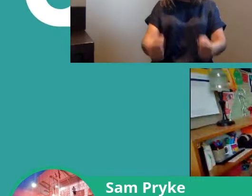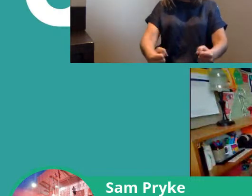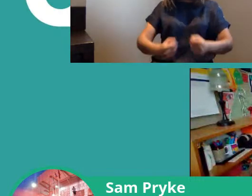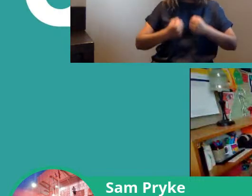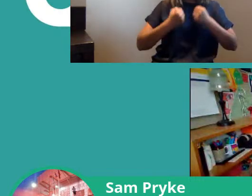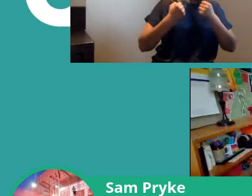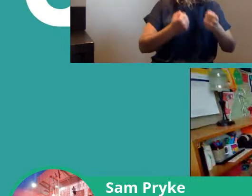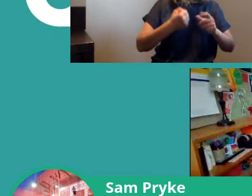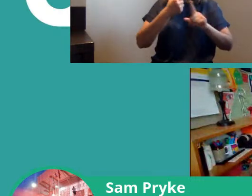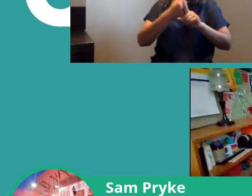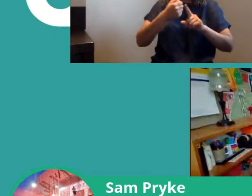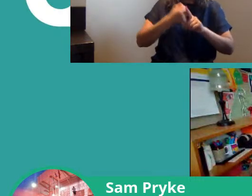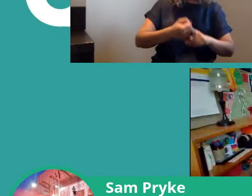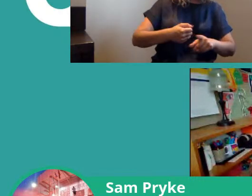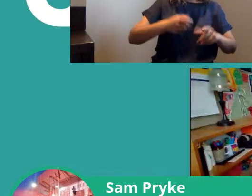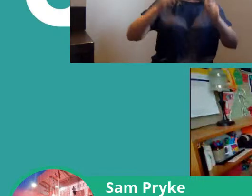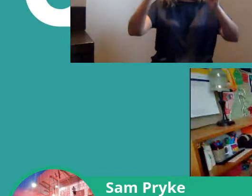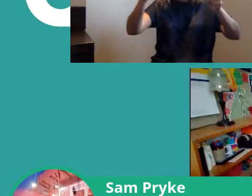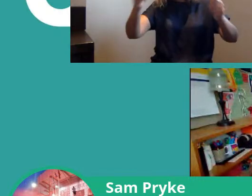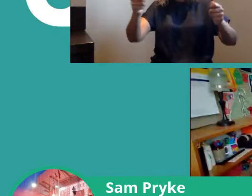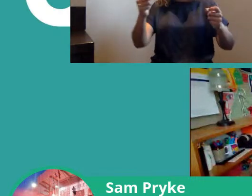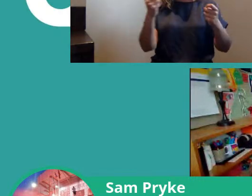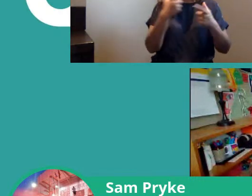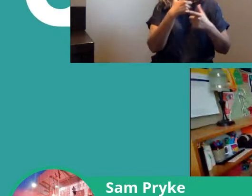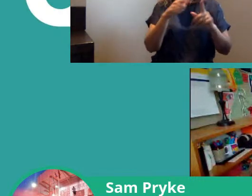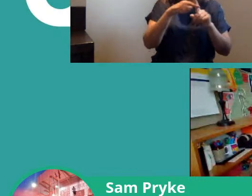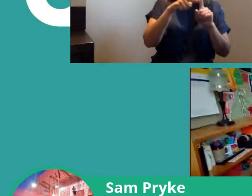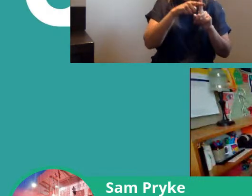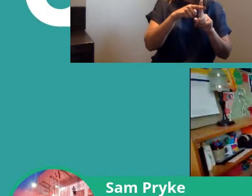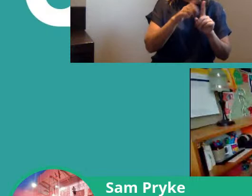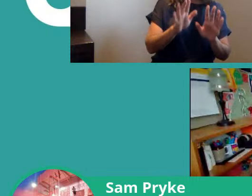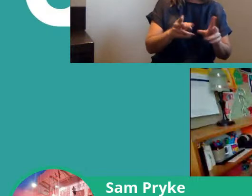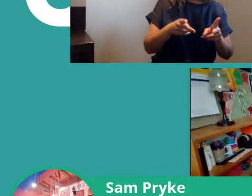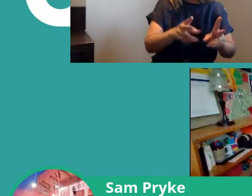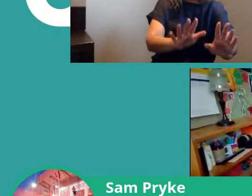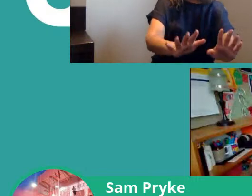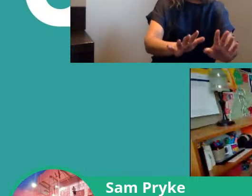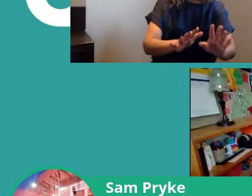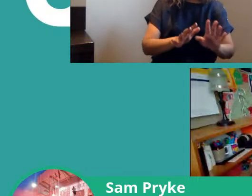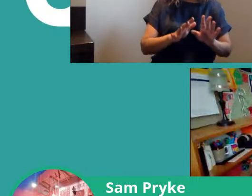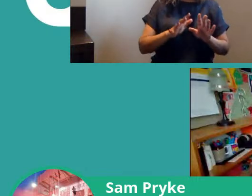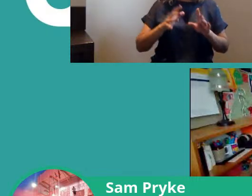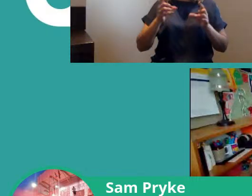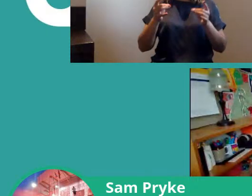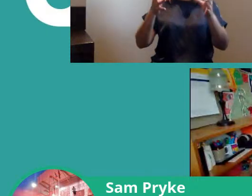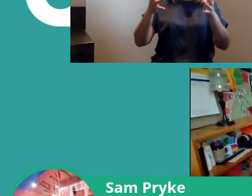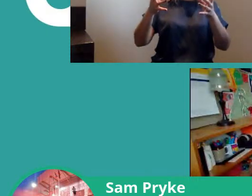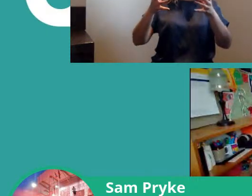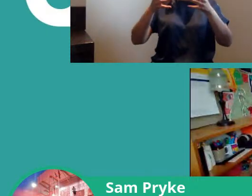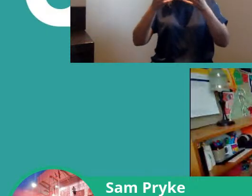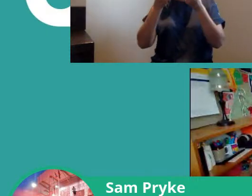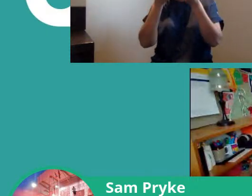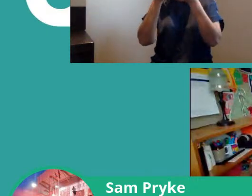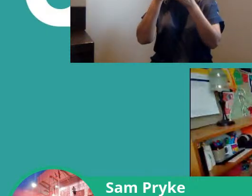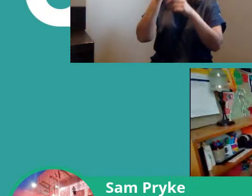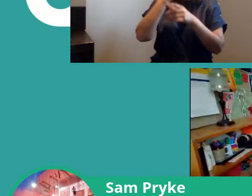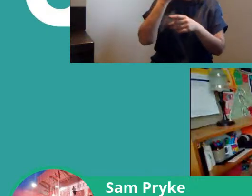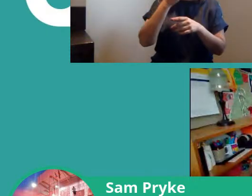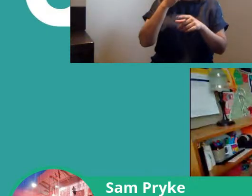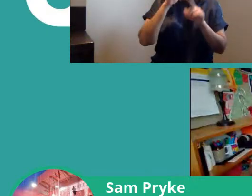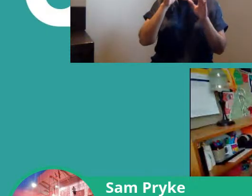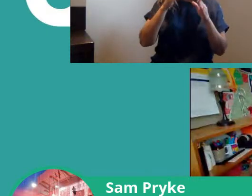joyfully um and so yeah that strike school is is time consuming